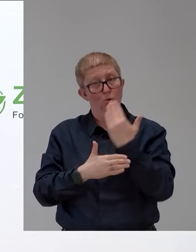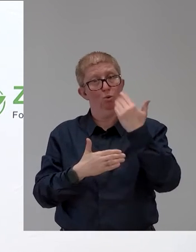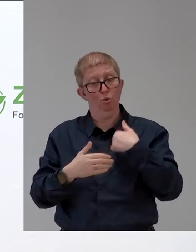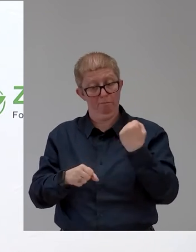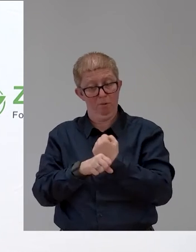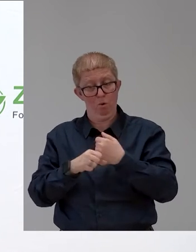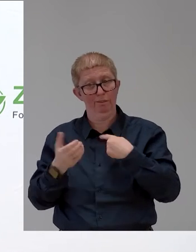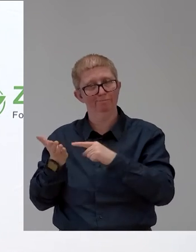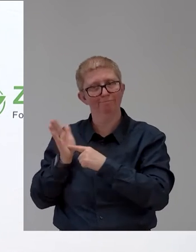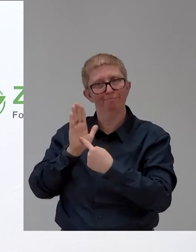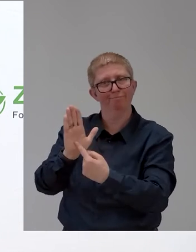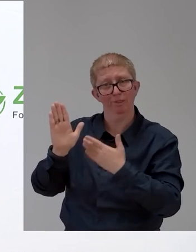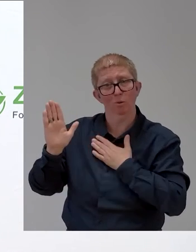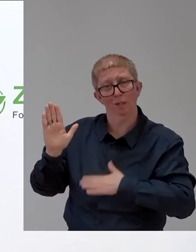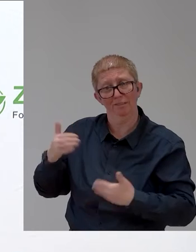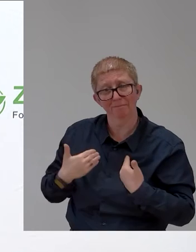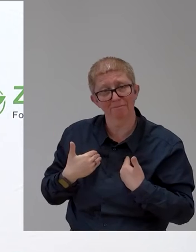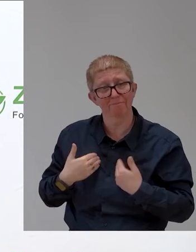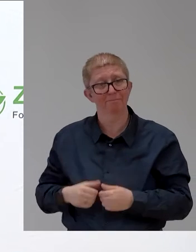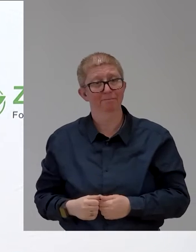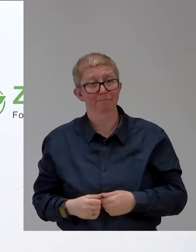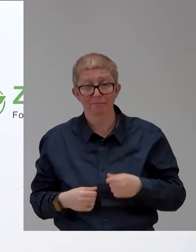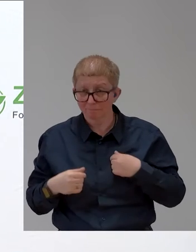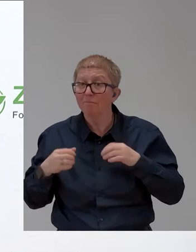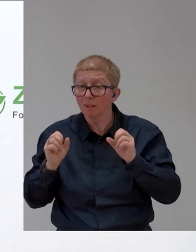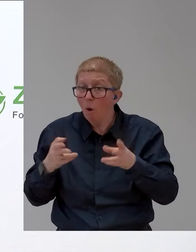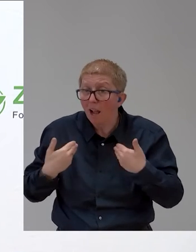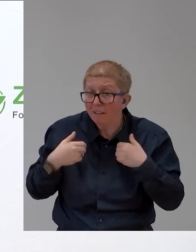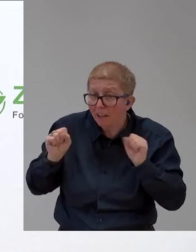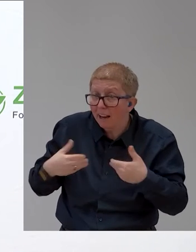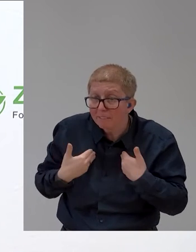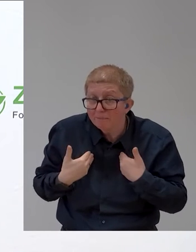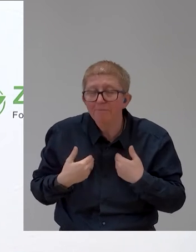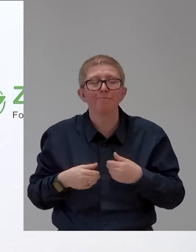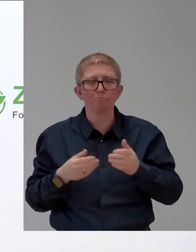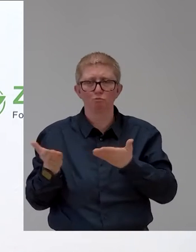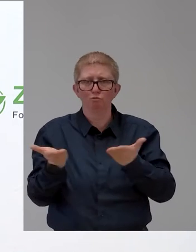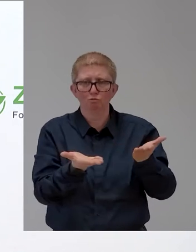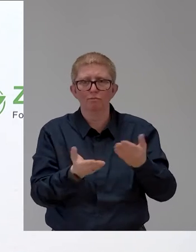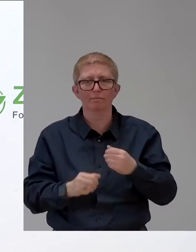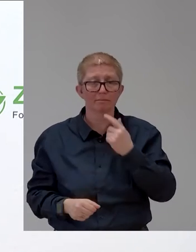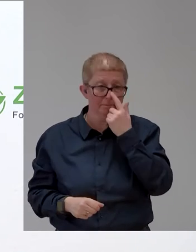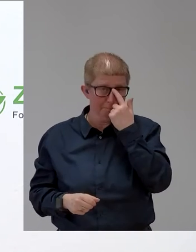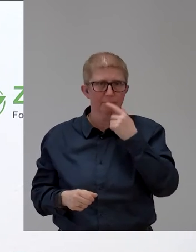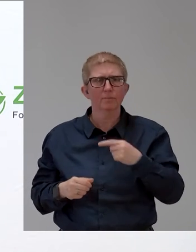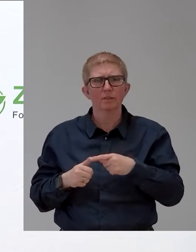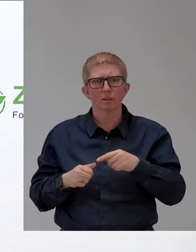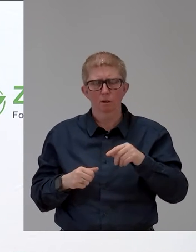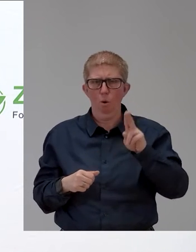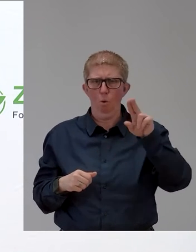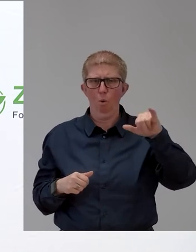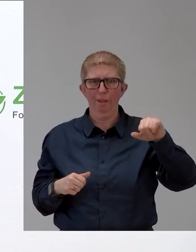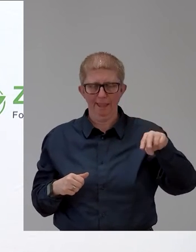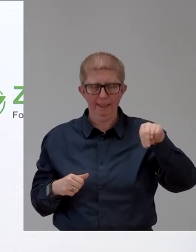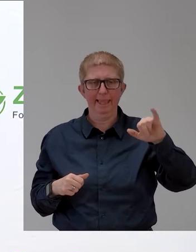I will start now, I guess. So at Unicredit Bank Austria, we see our